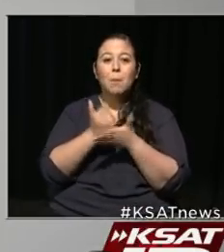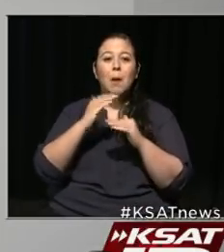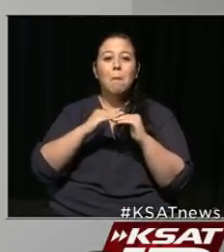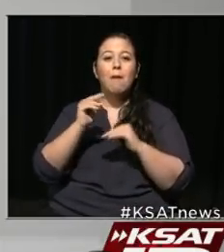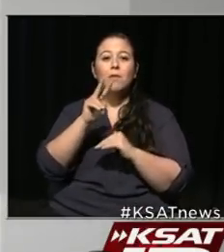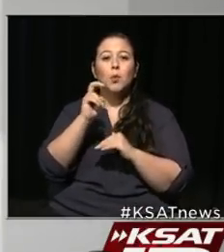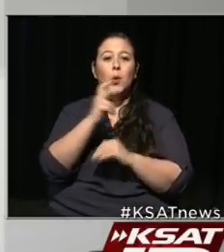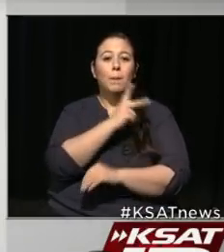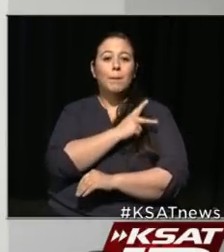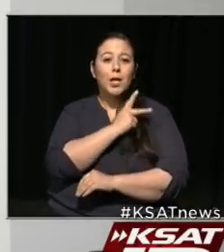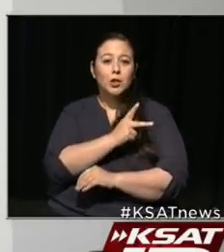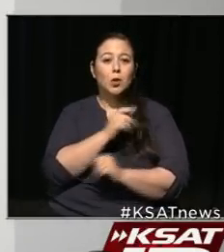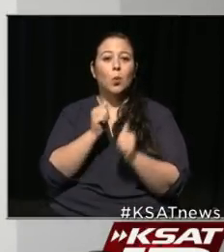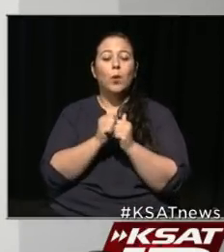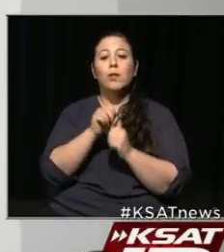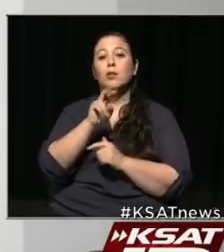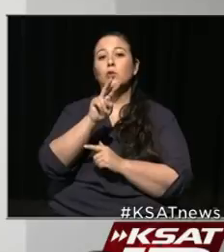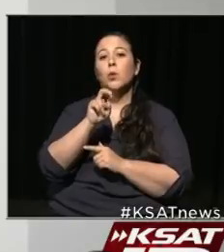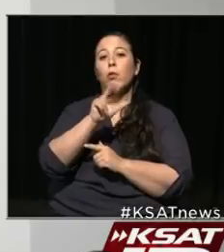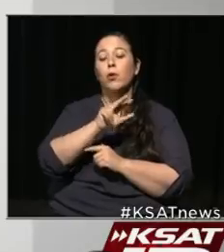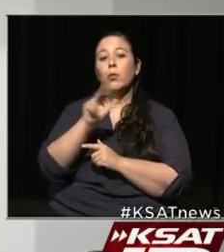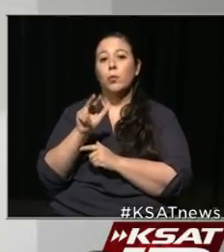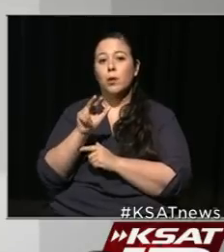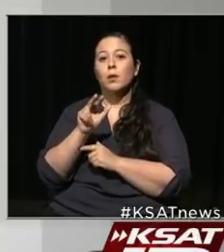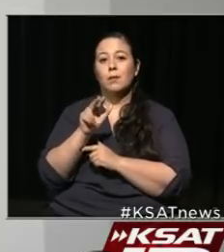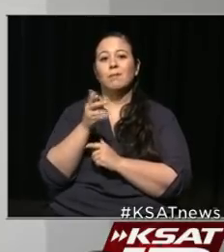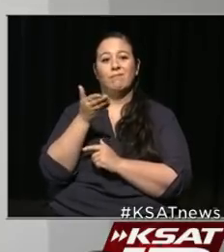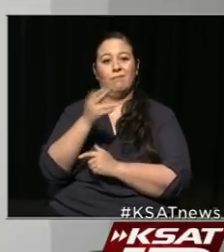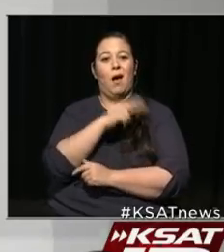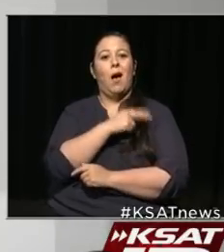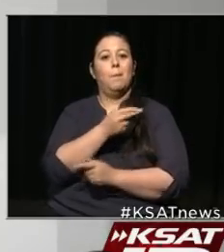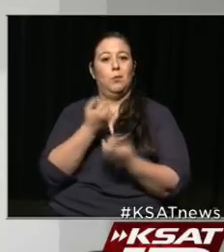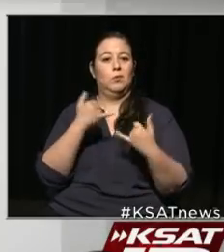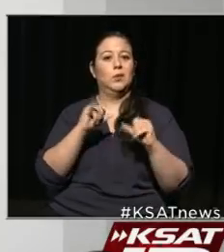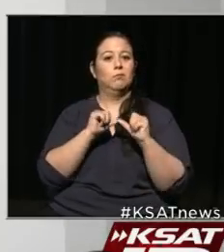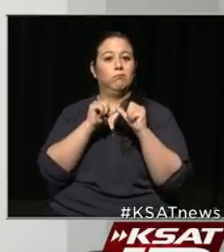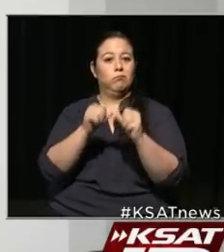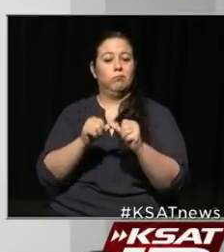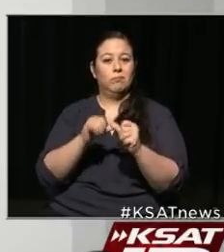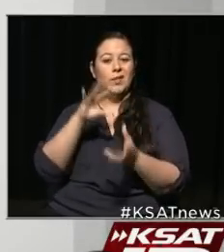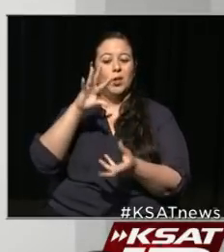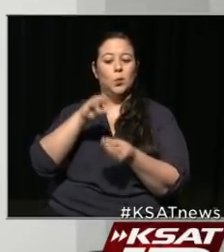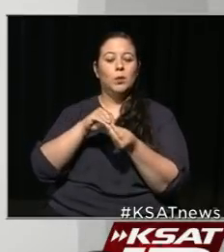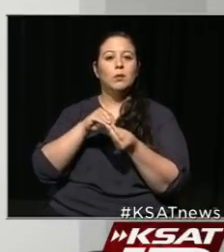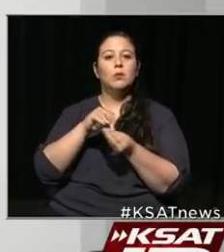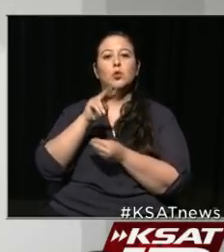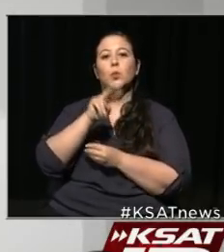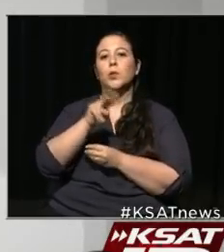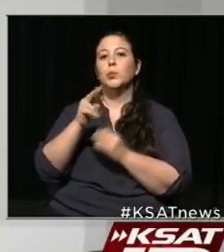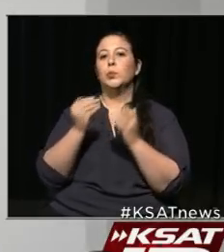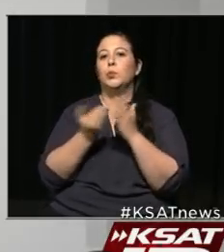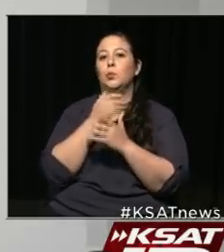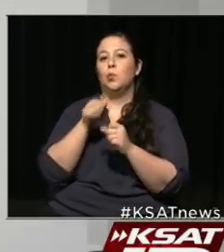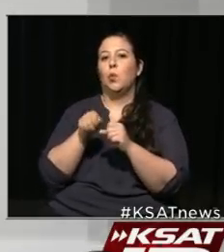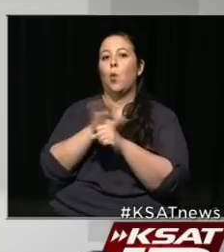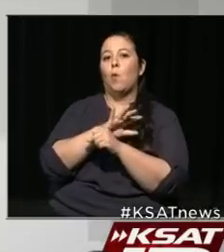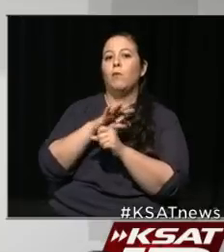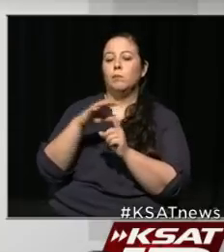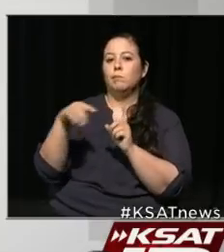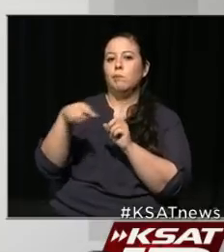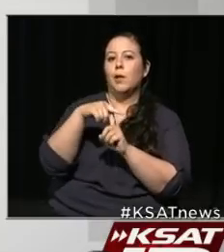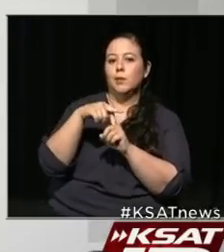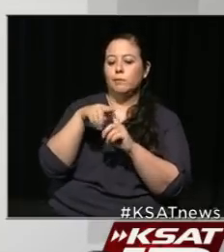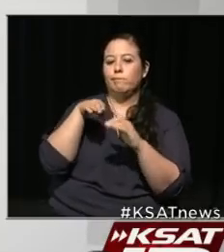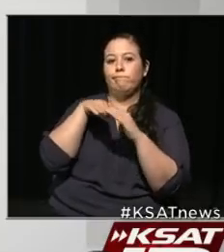233 in the hospital tonight, including 22 new COVID-19-related admissions